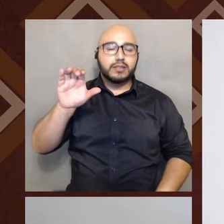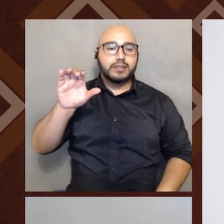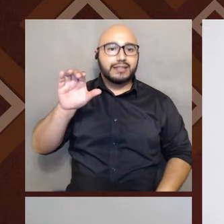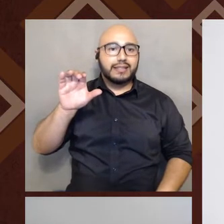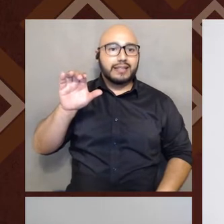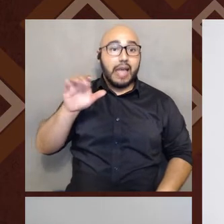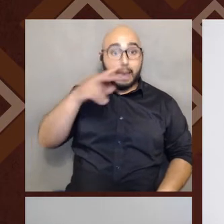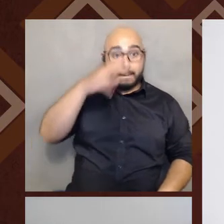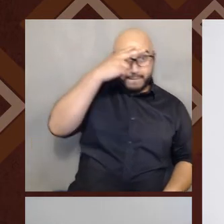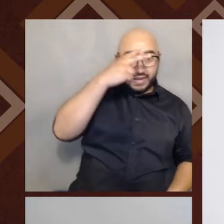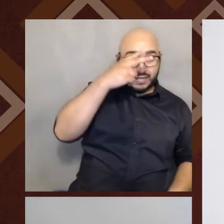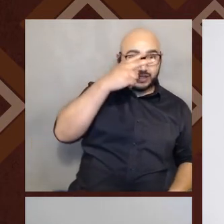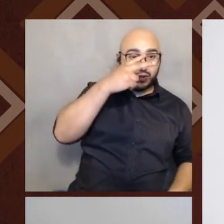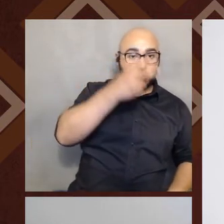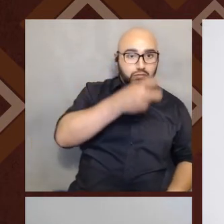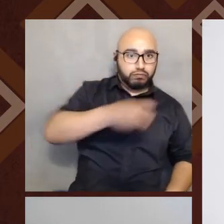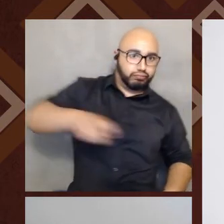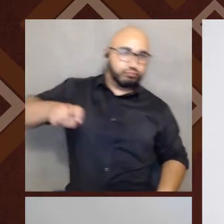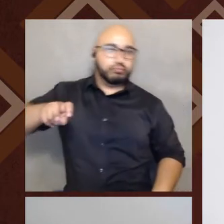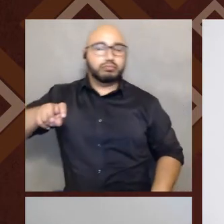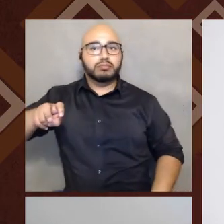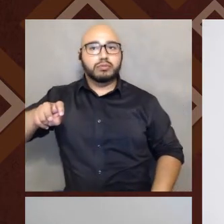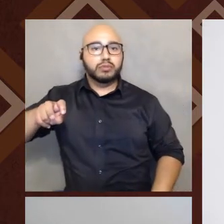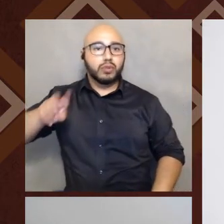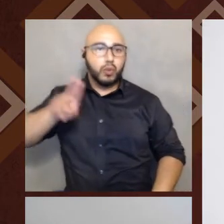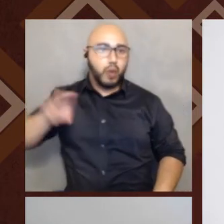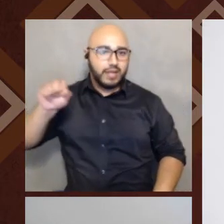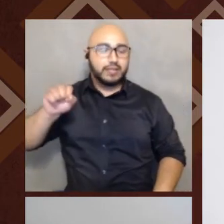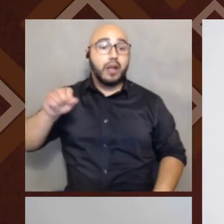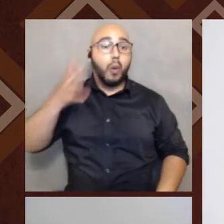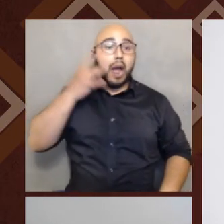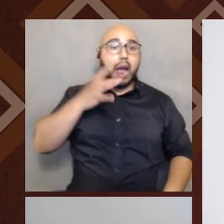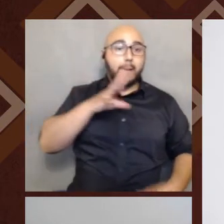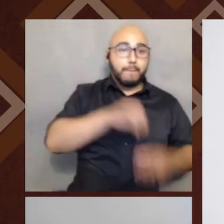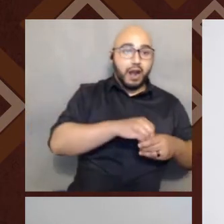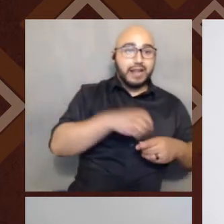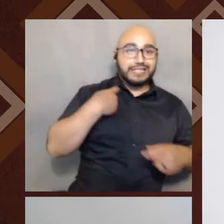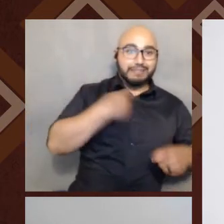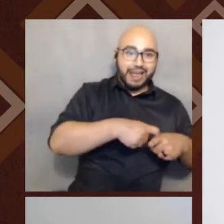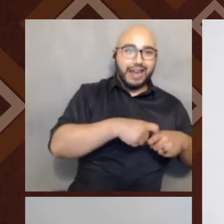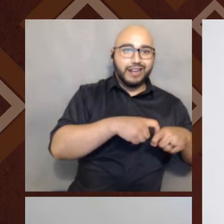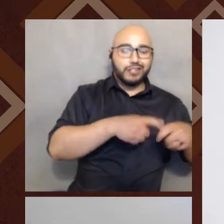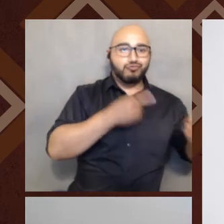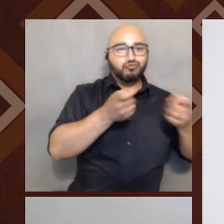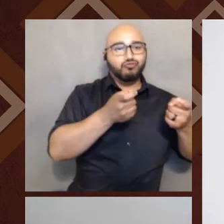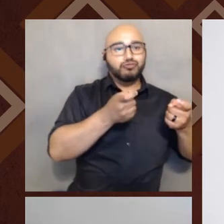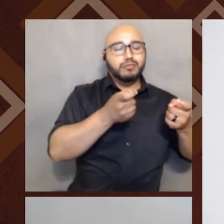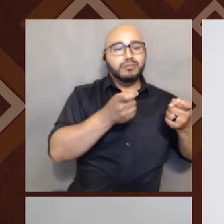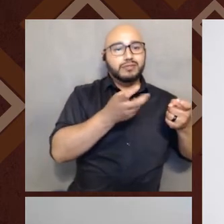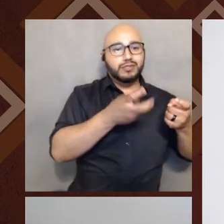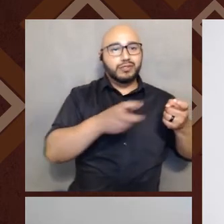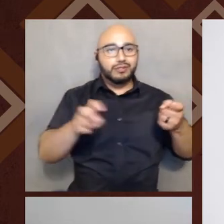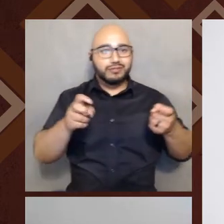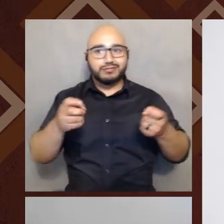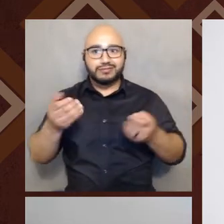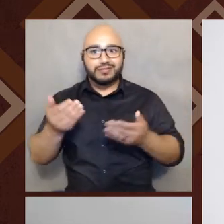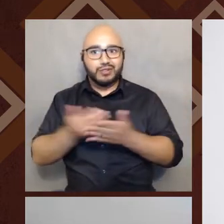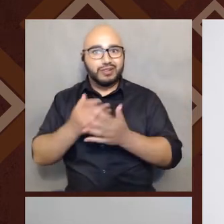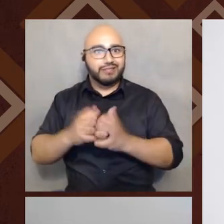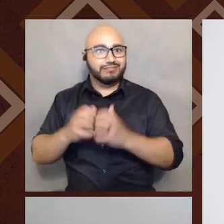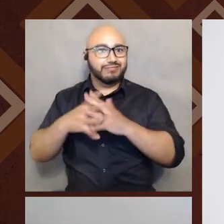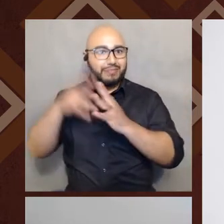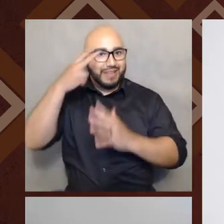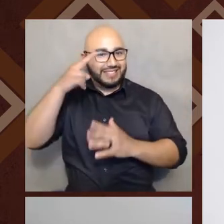from being part of the Spanish empire to being part of the newly, um, formed Mexican government